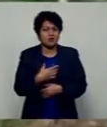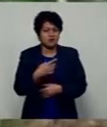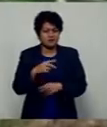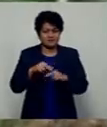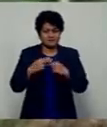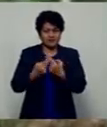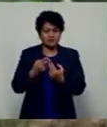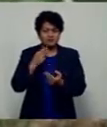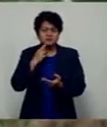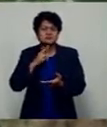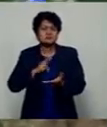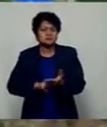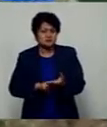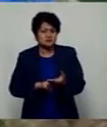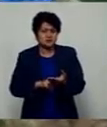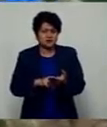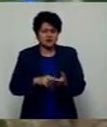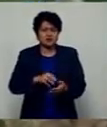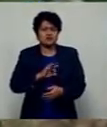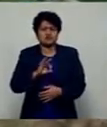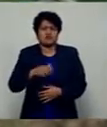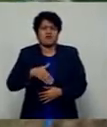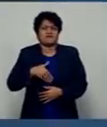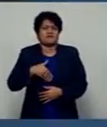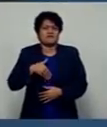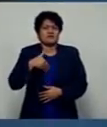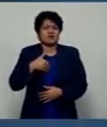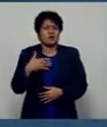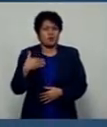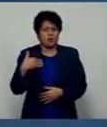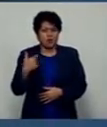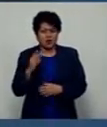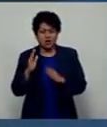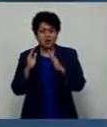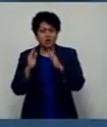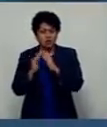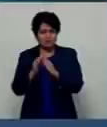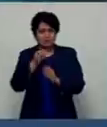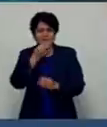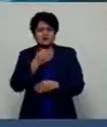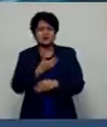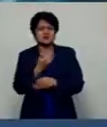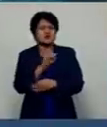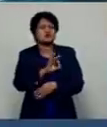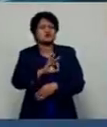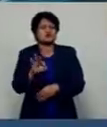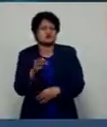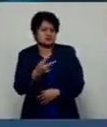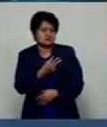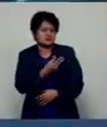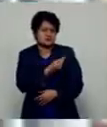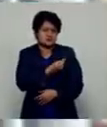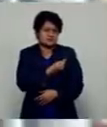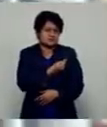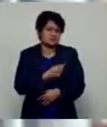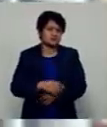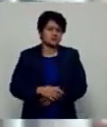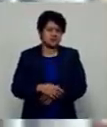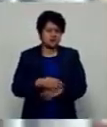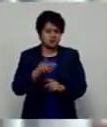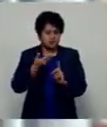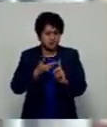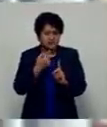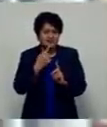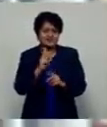family reported that she had been feeling unwell at home for a few days and she was not vaccinated. Dr. Fong says the